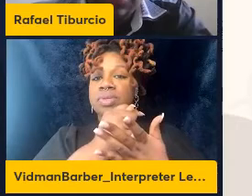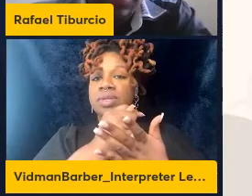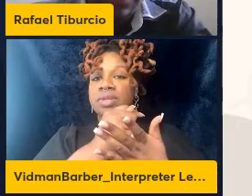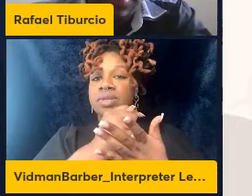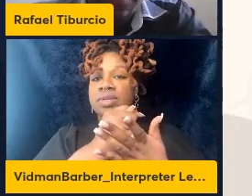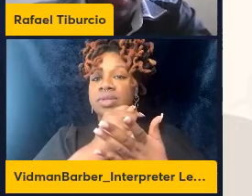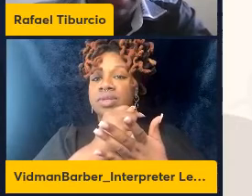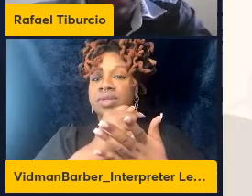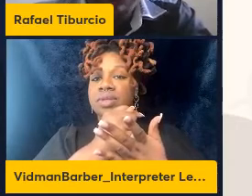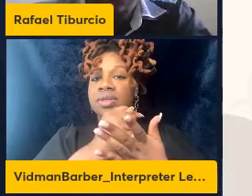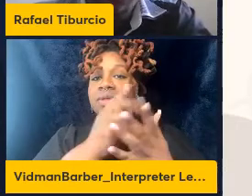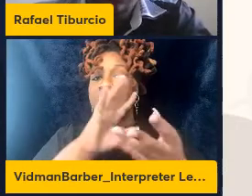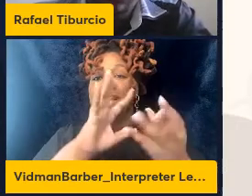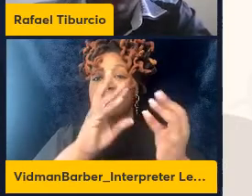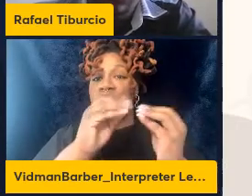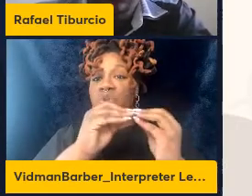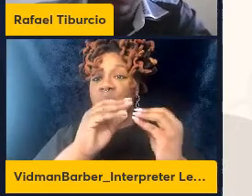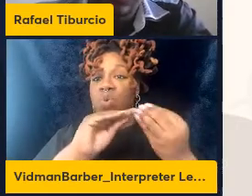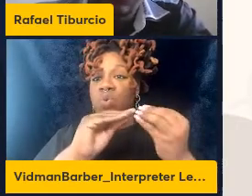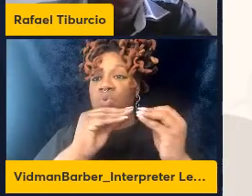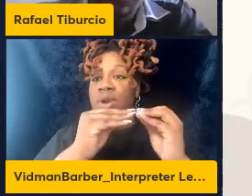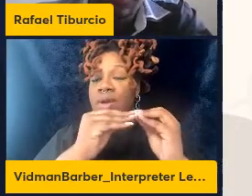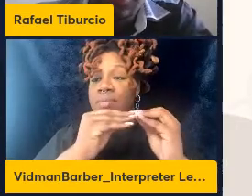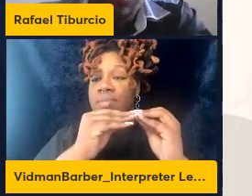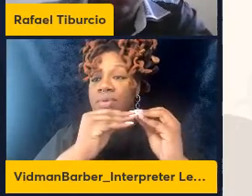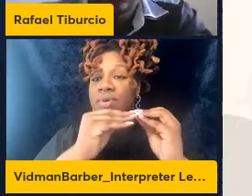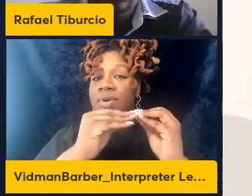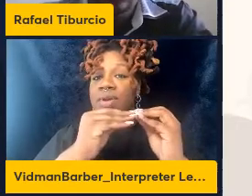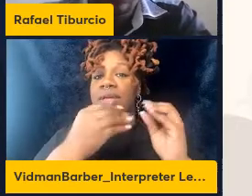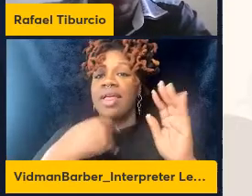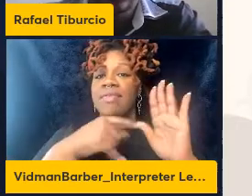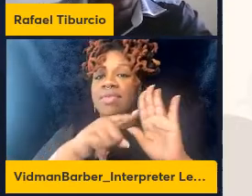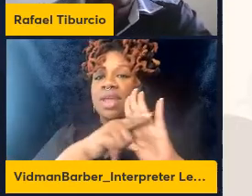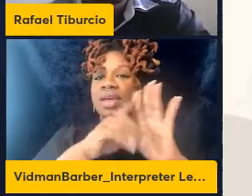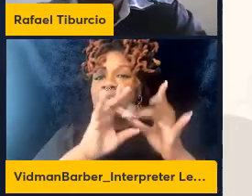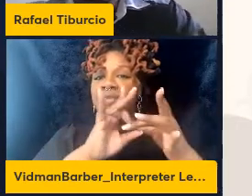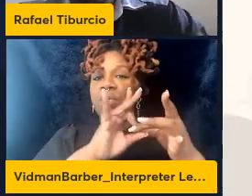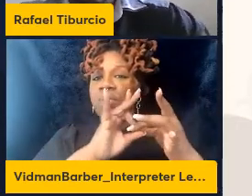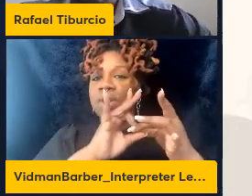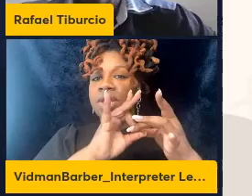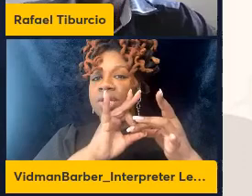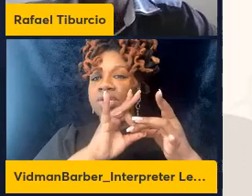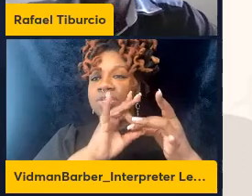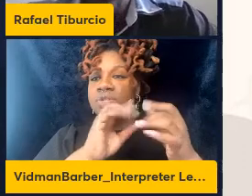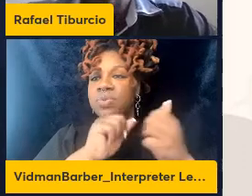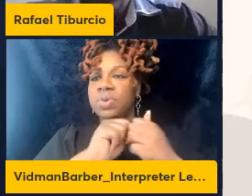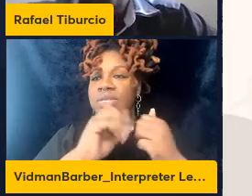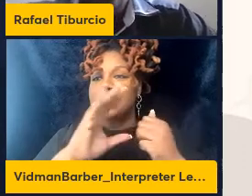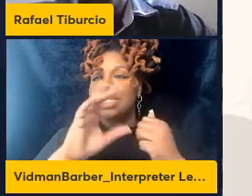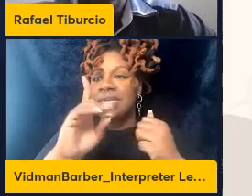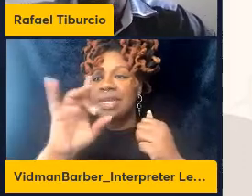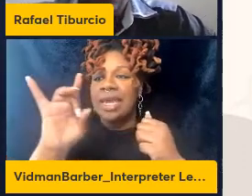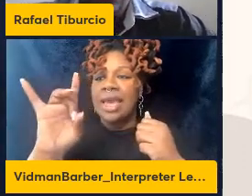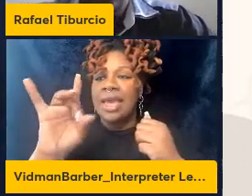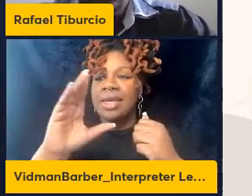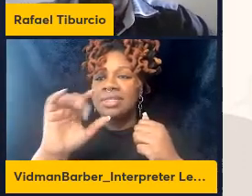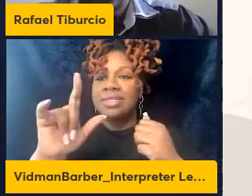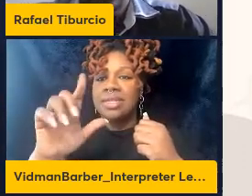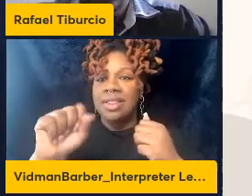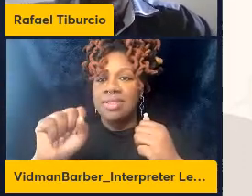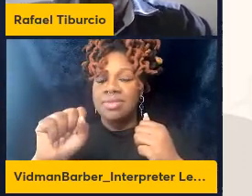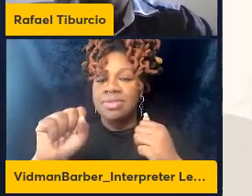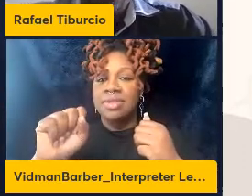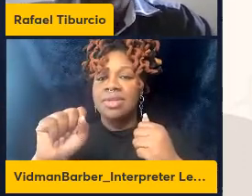this total number of CD4-T cells they are negatively correlated with CD8-T cells expressing granzyme B which can be a